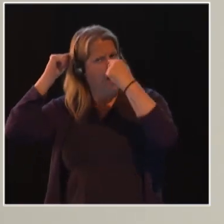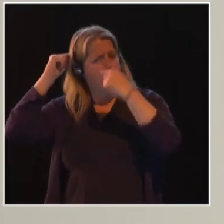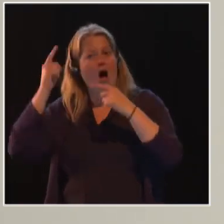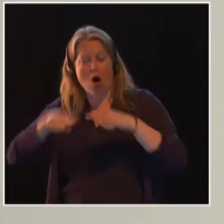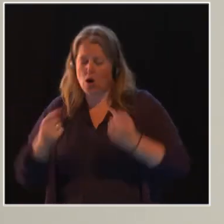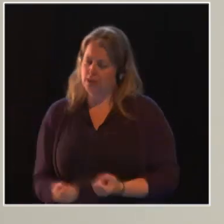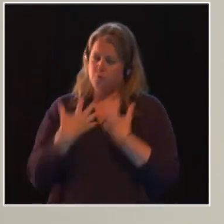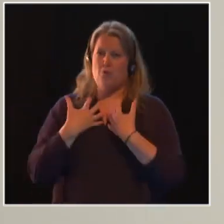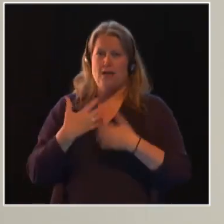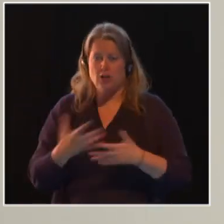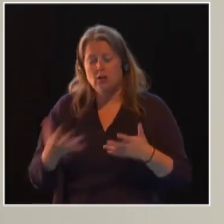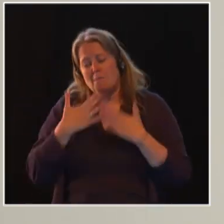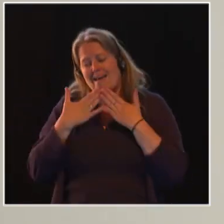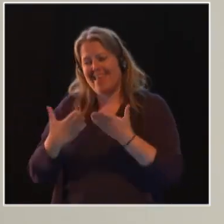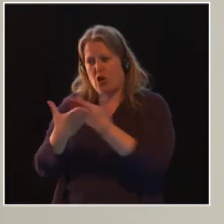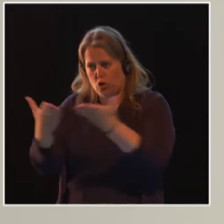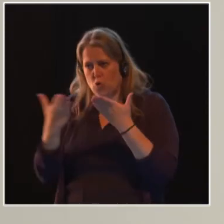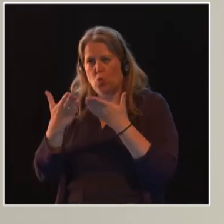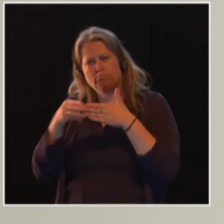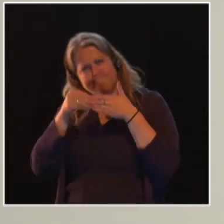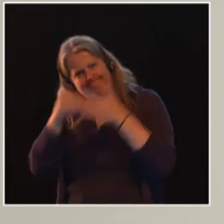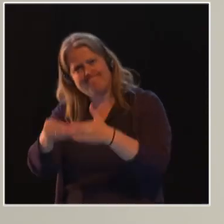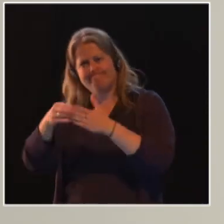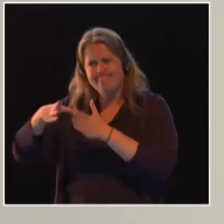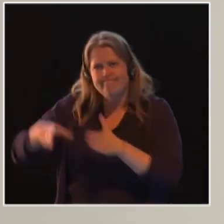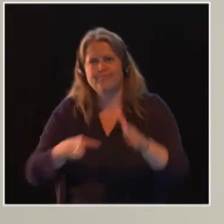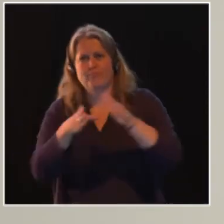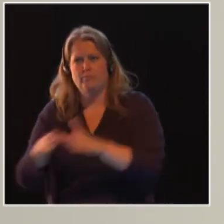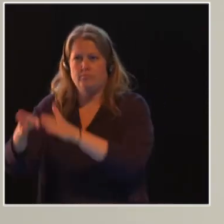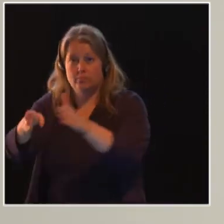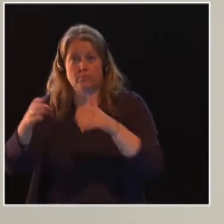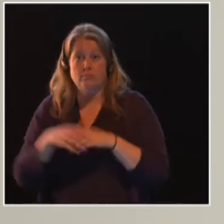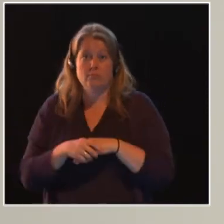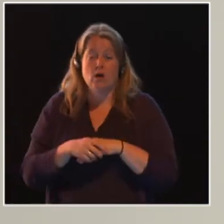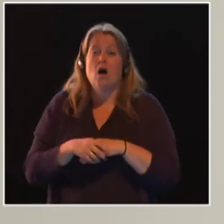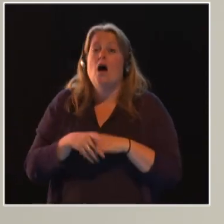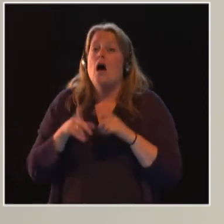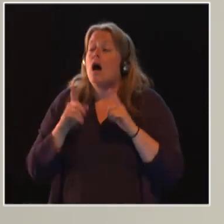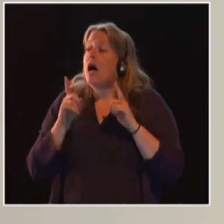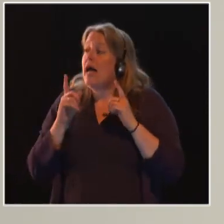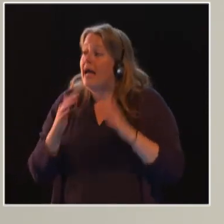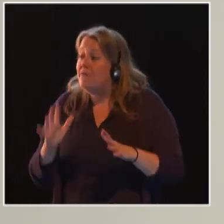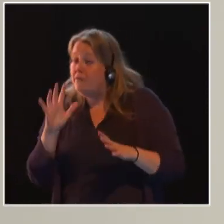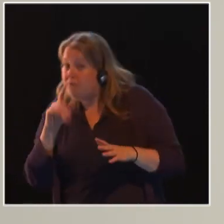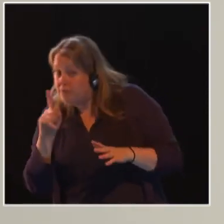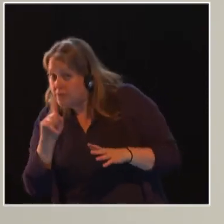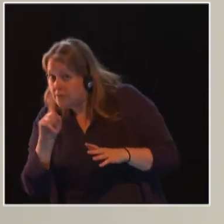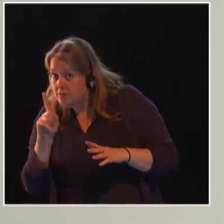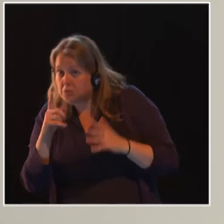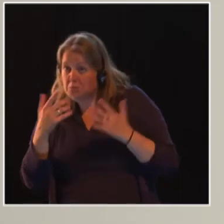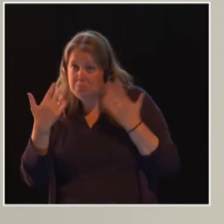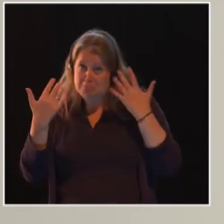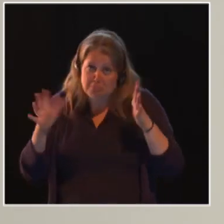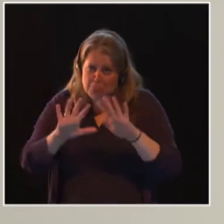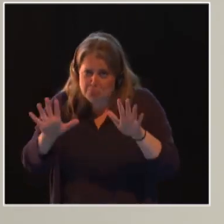from the bottom of my heart for leading the way. If you haven't already, I also encourage